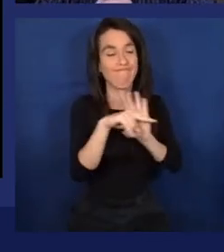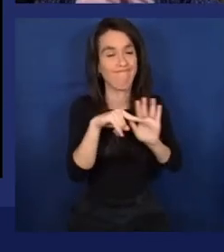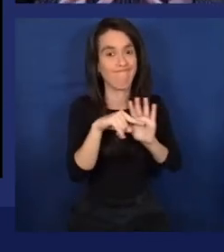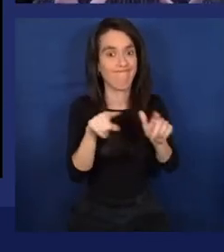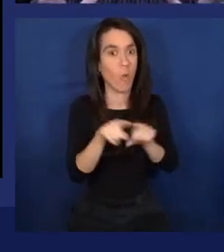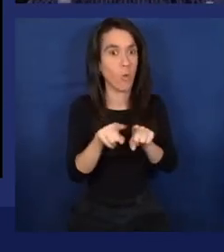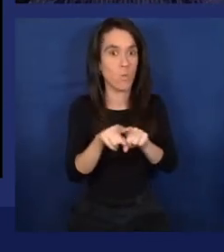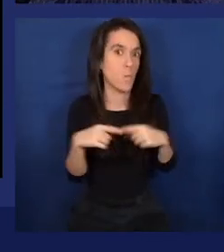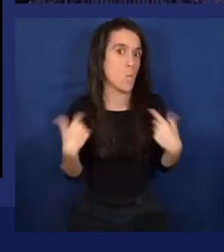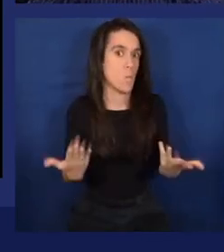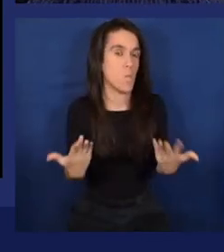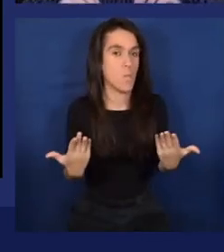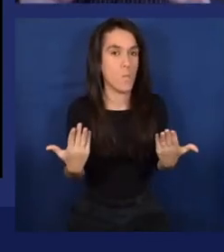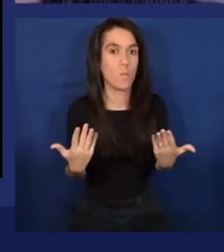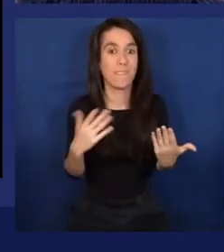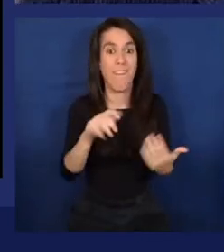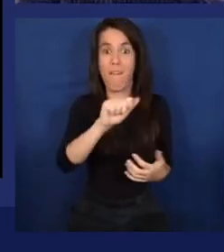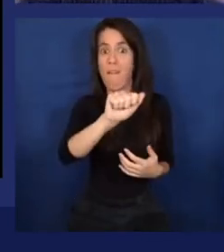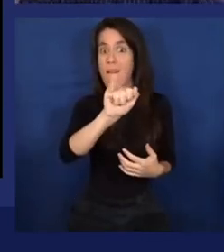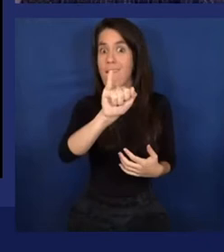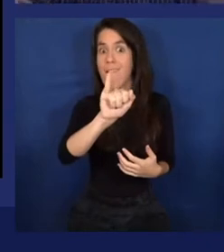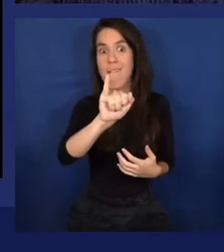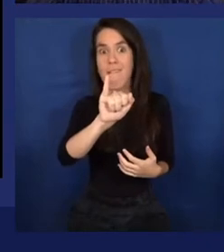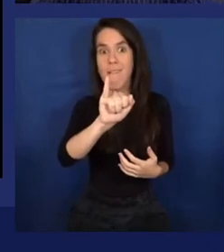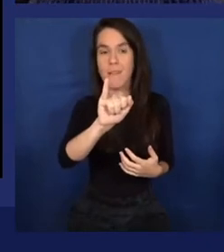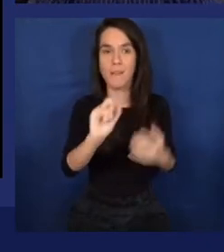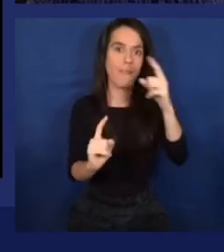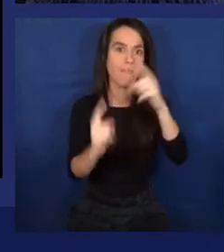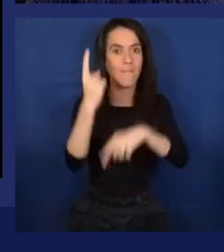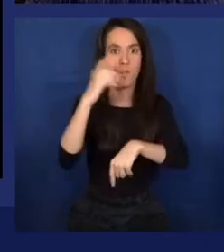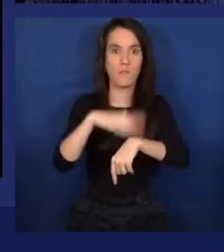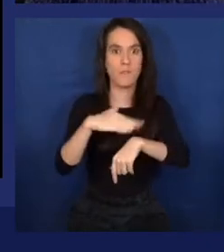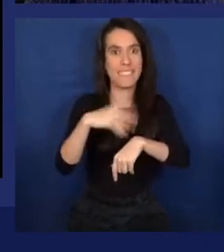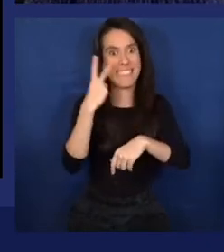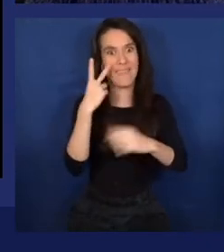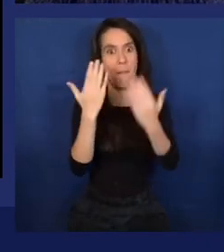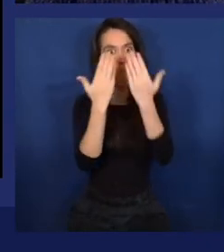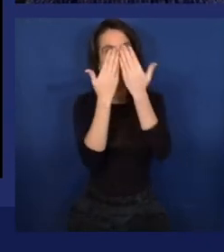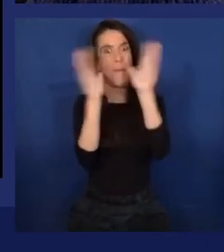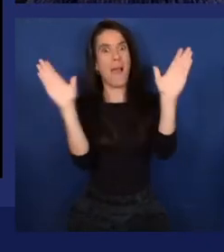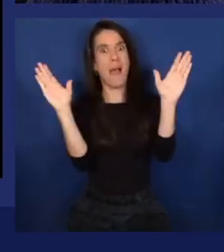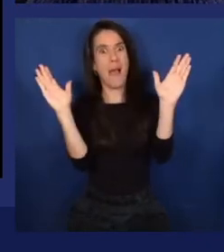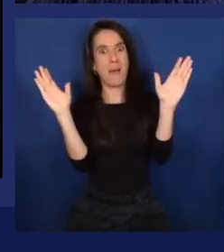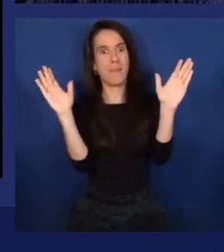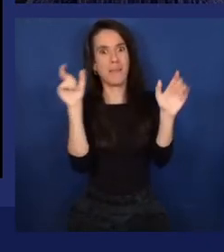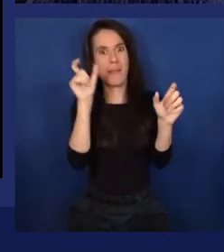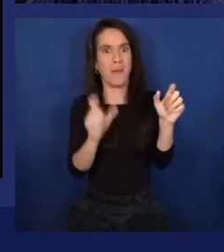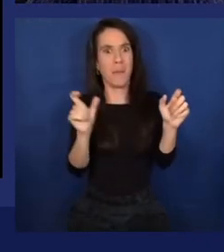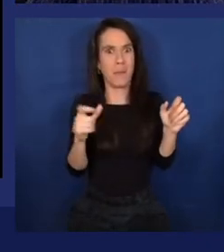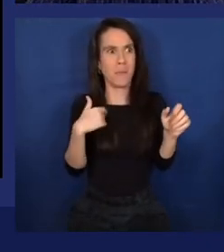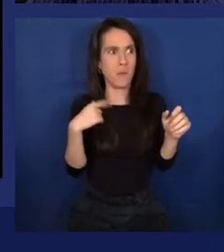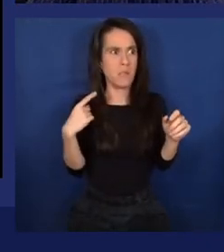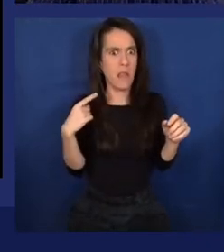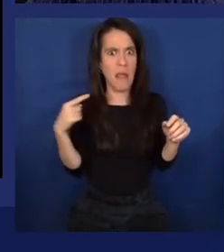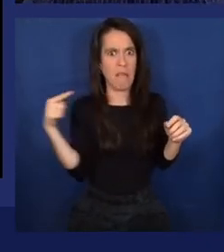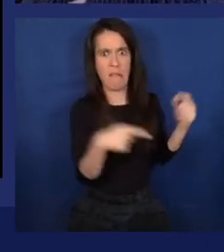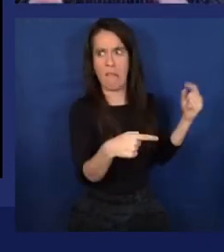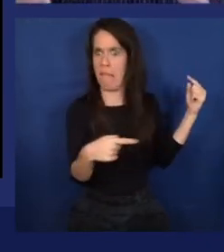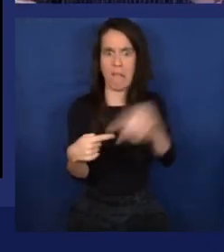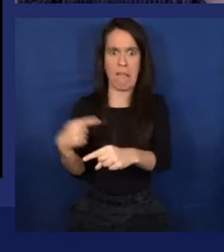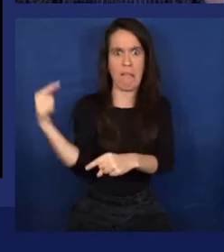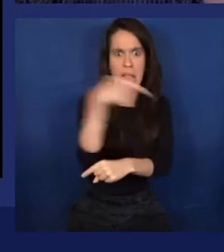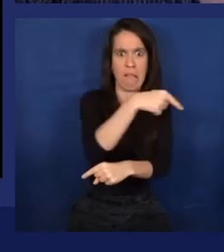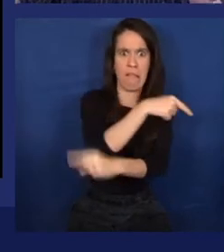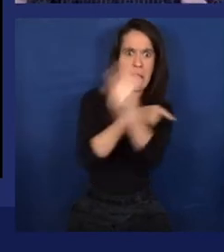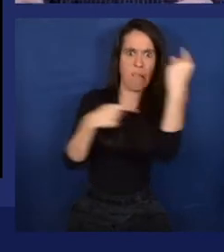that that artificial intelligence, that first time that it's seen in the public, the machine tries to kill everybody. And so we set